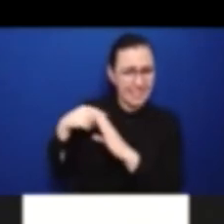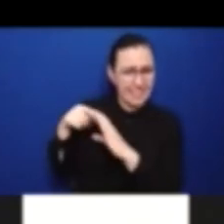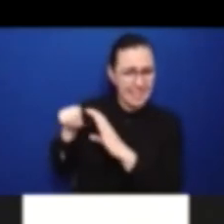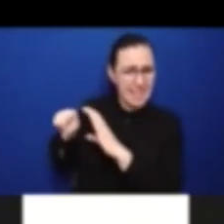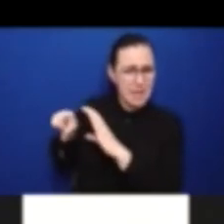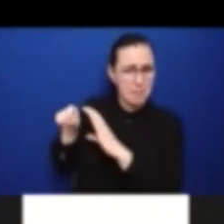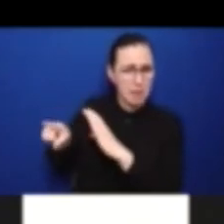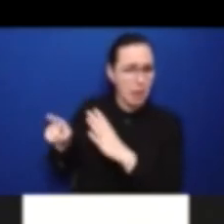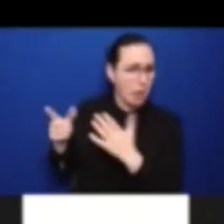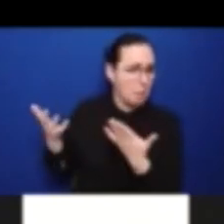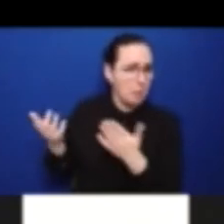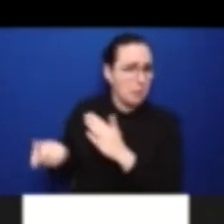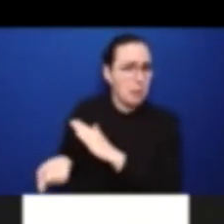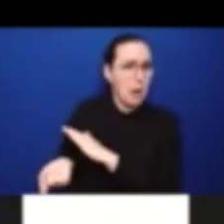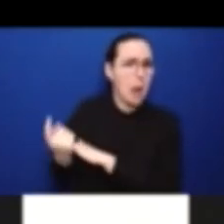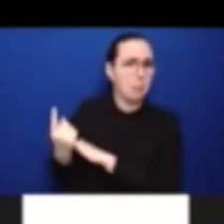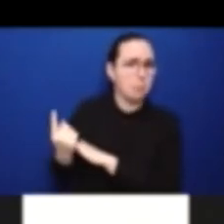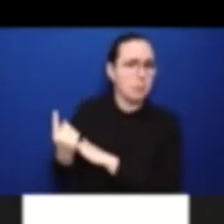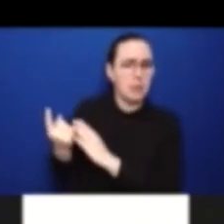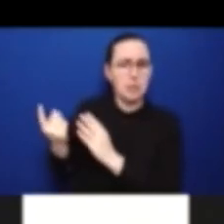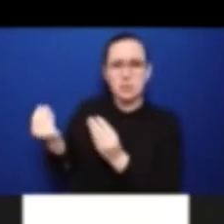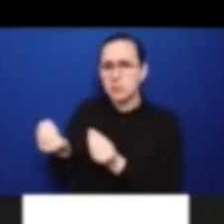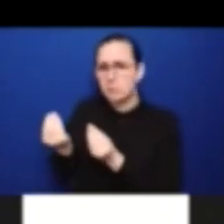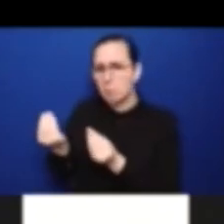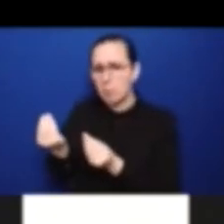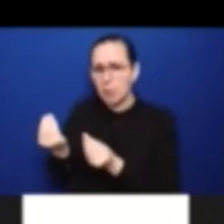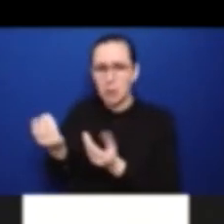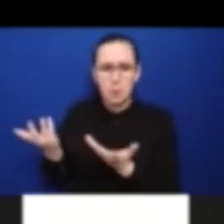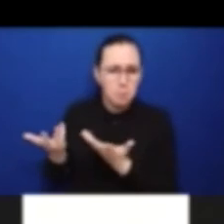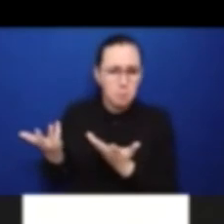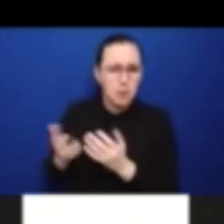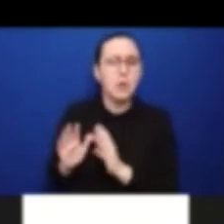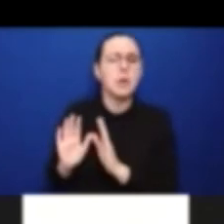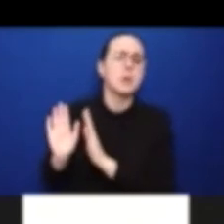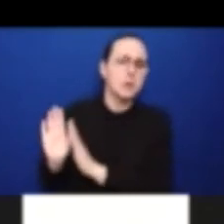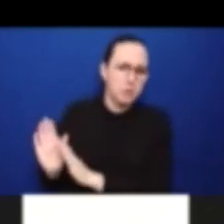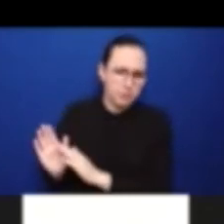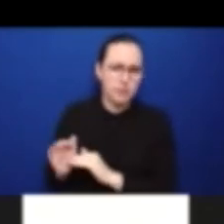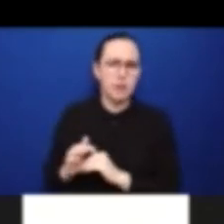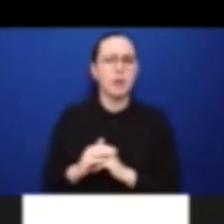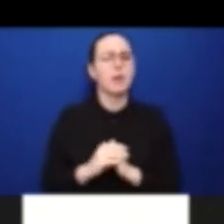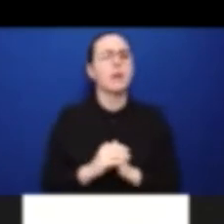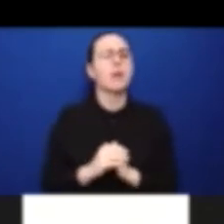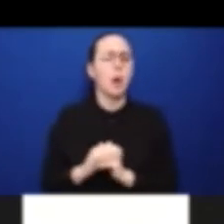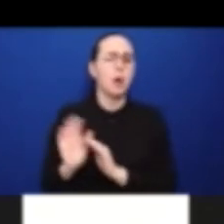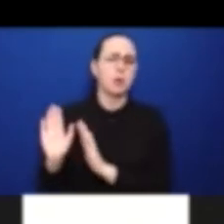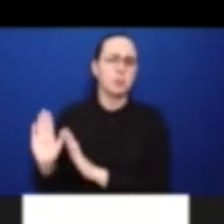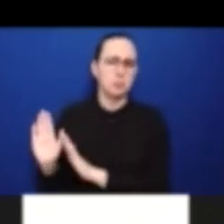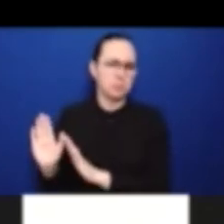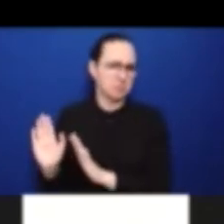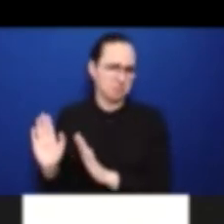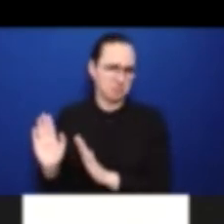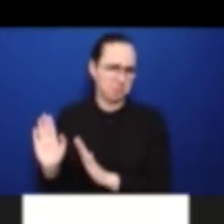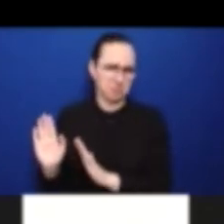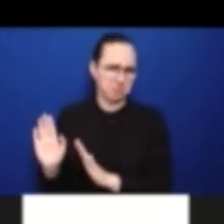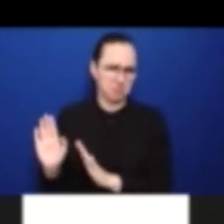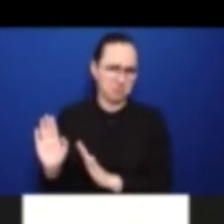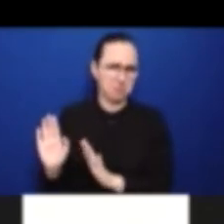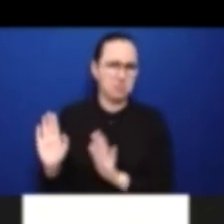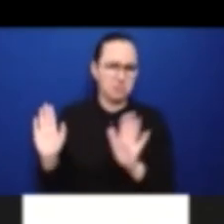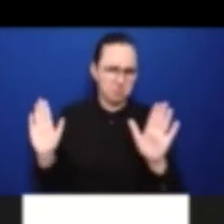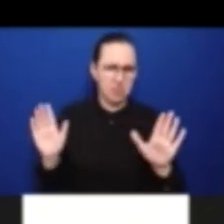written to her and said, I hope all is well. And so I think we've got only about 10 or 15 minutes left here.